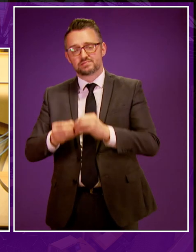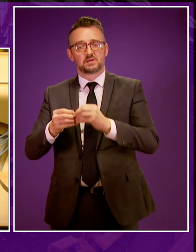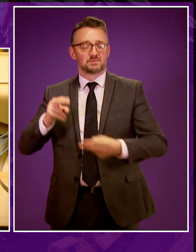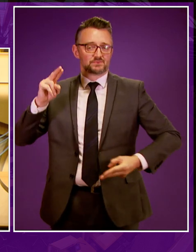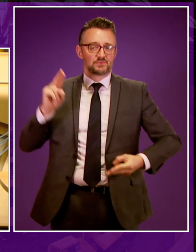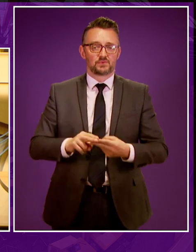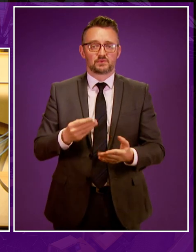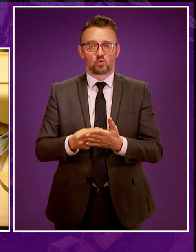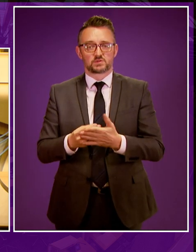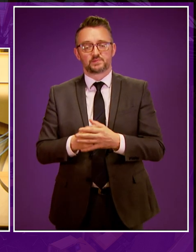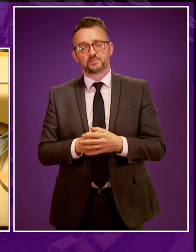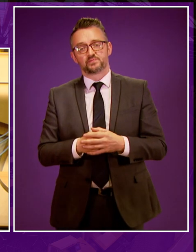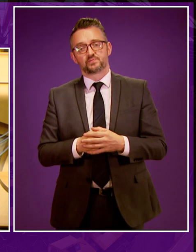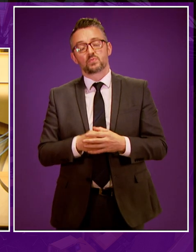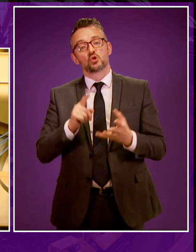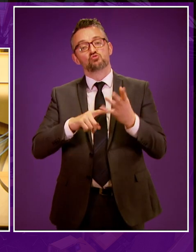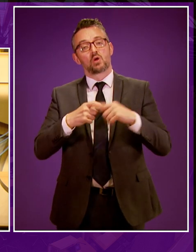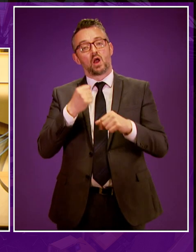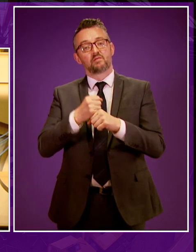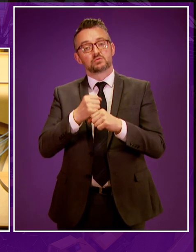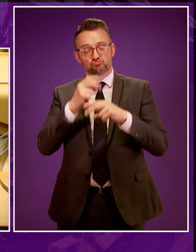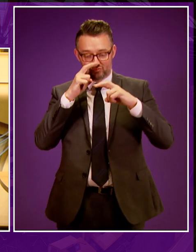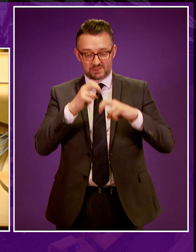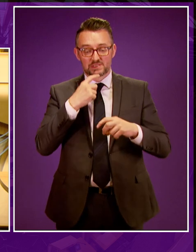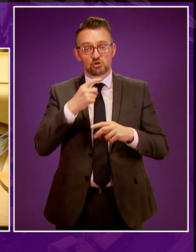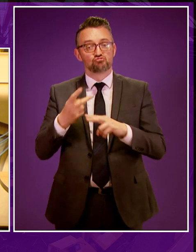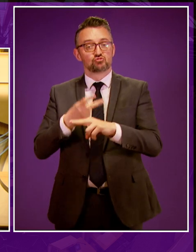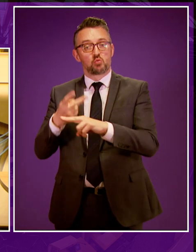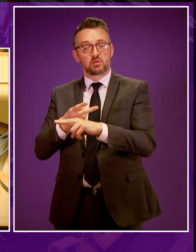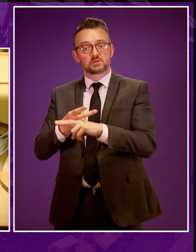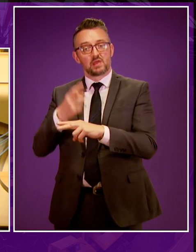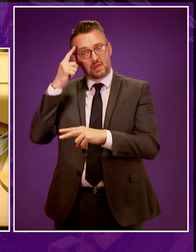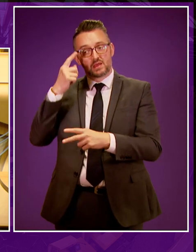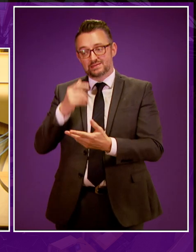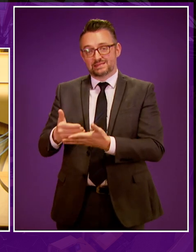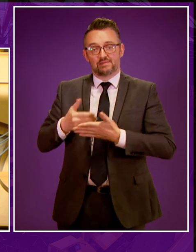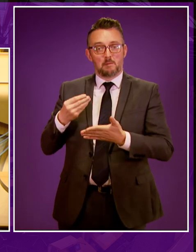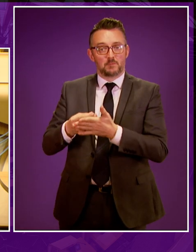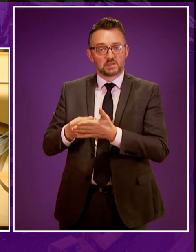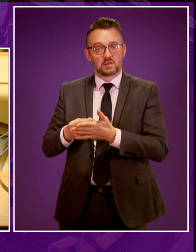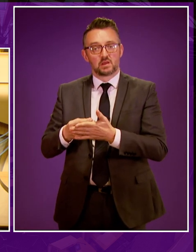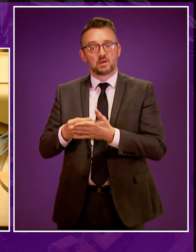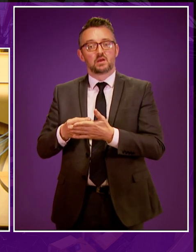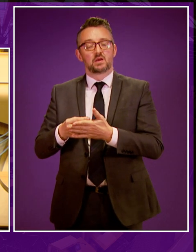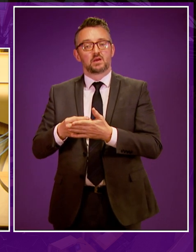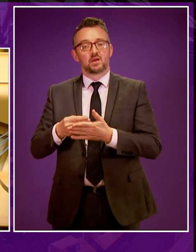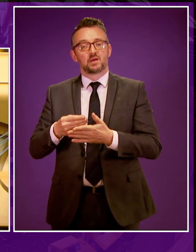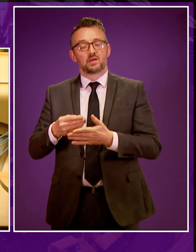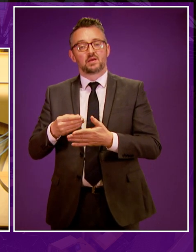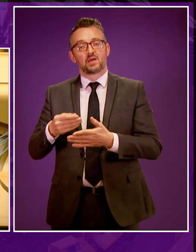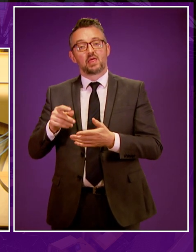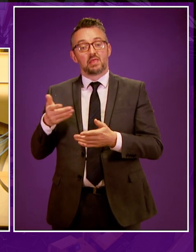-effective way. UK government research has shown that renewables have the potential to become more cost-effective as a generation source than